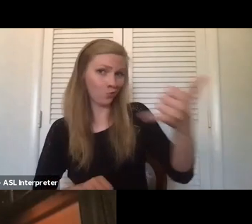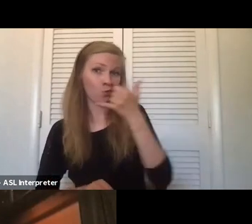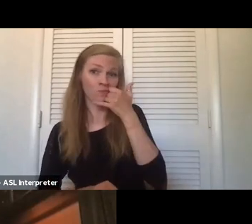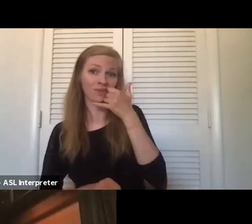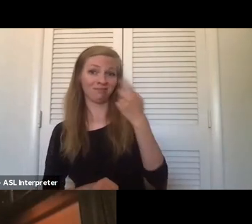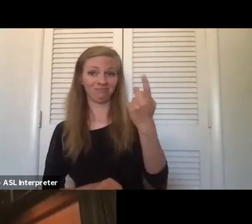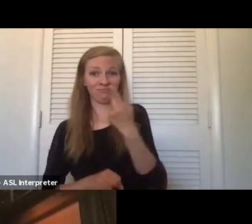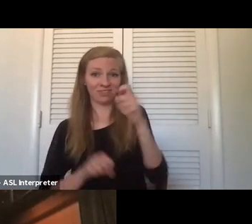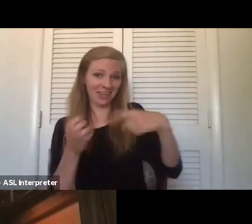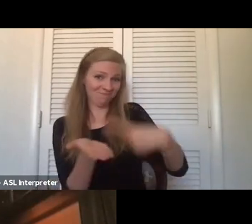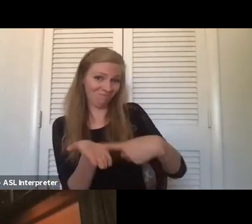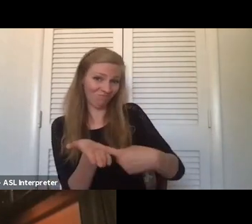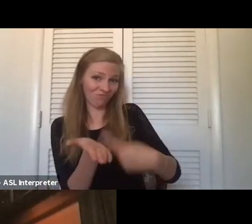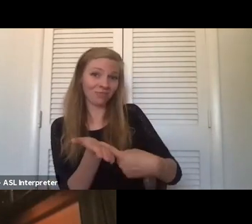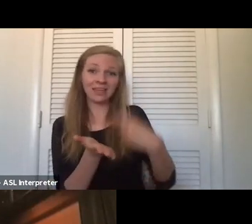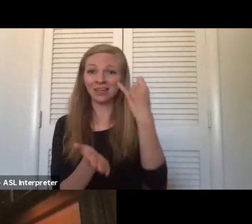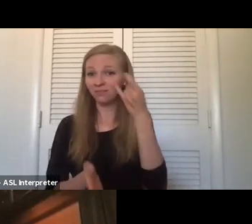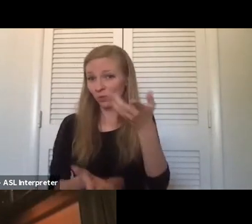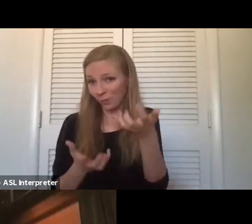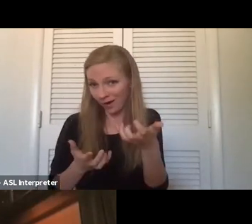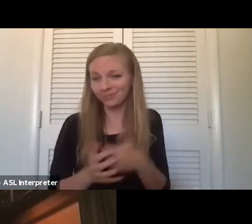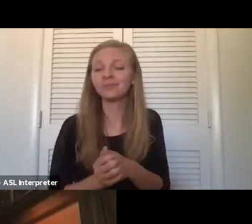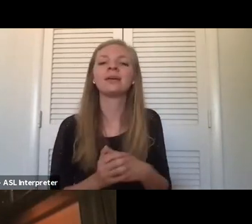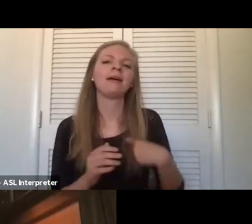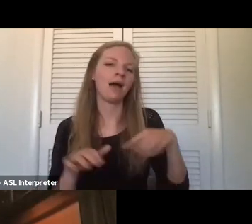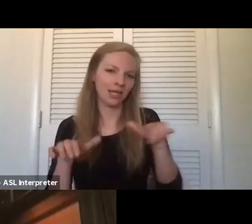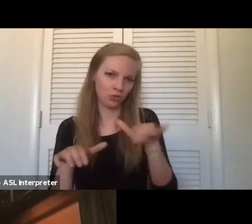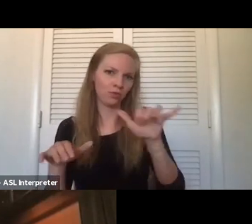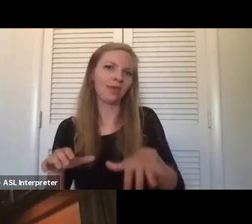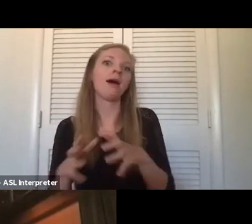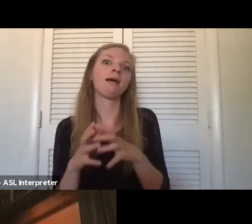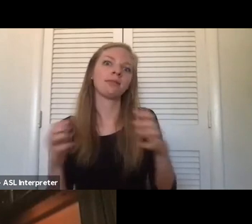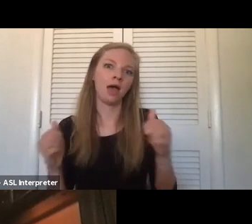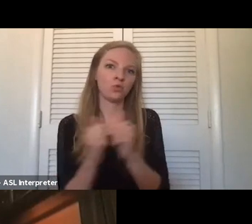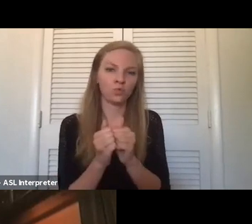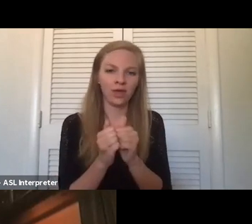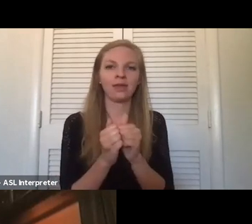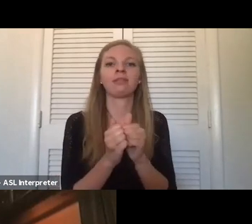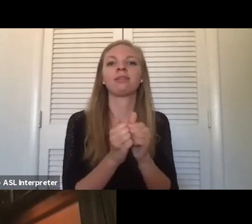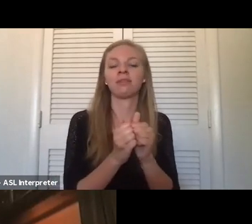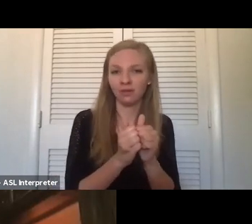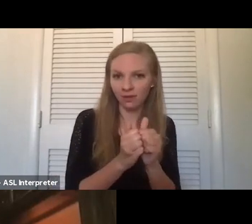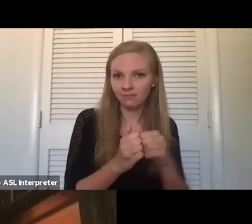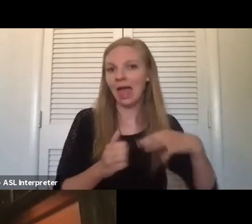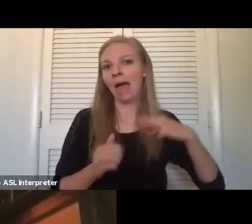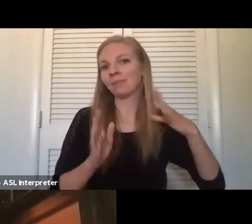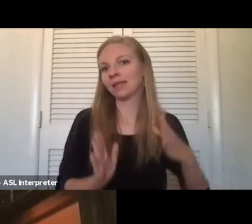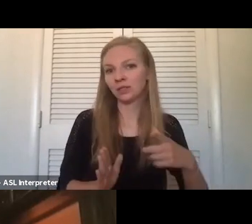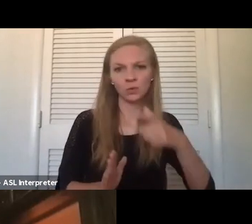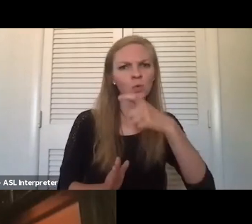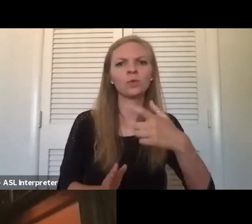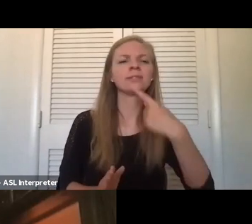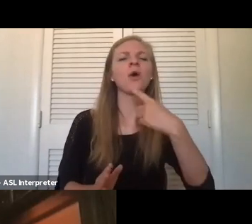if you, um, want to. I do that a lot with our grantees or our applicants about, well, this is my specific